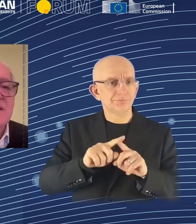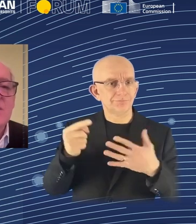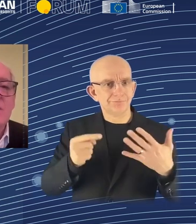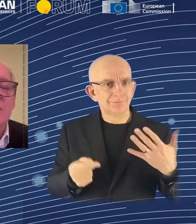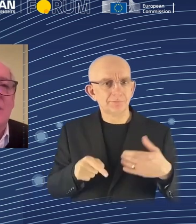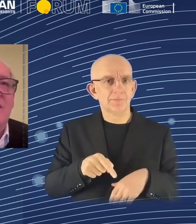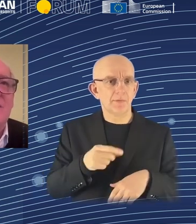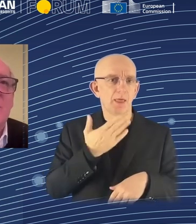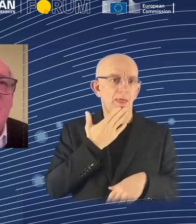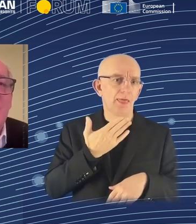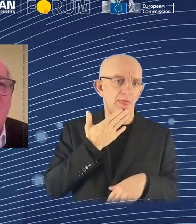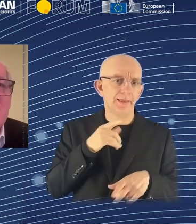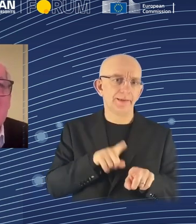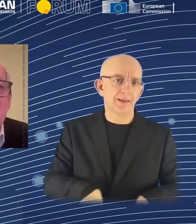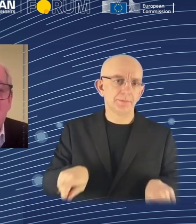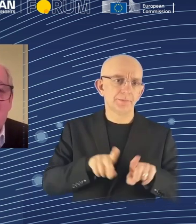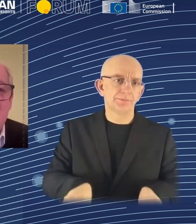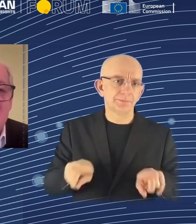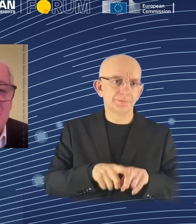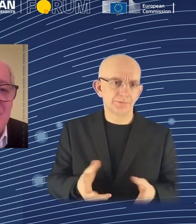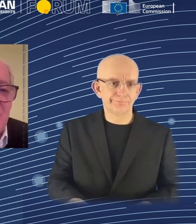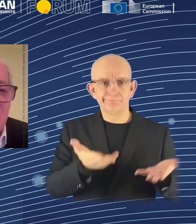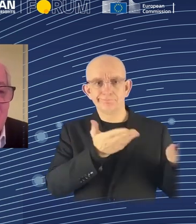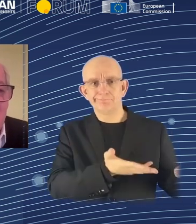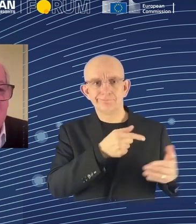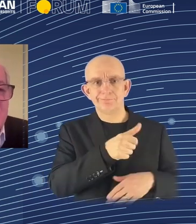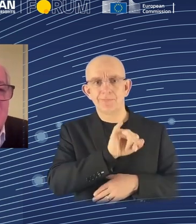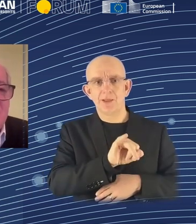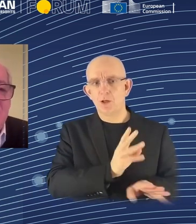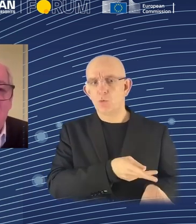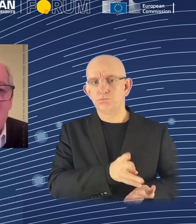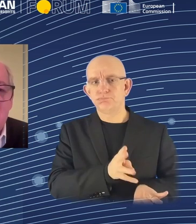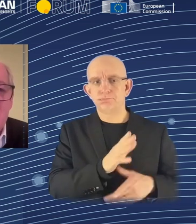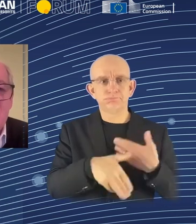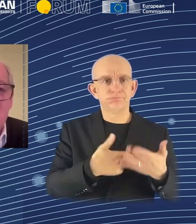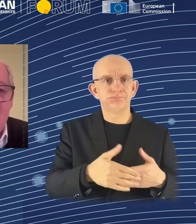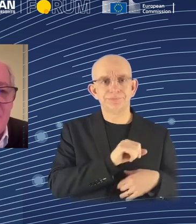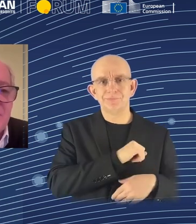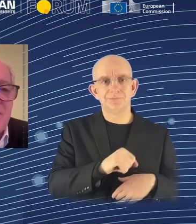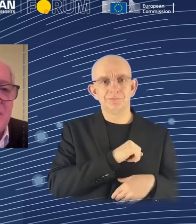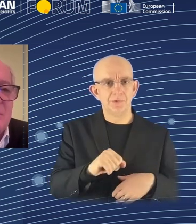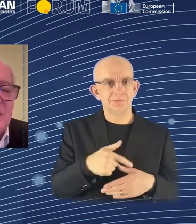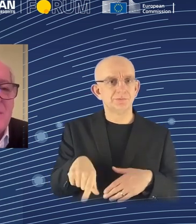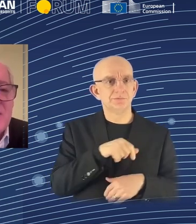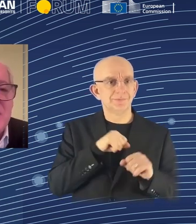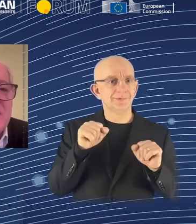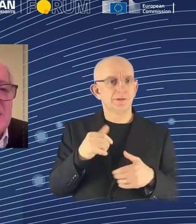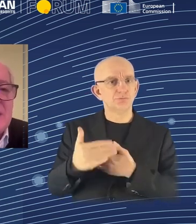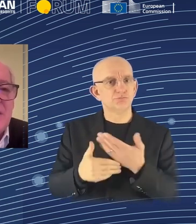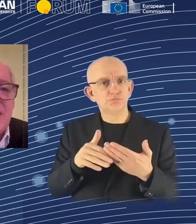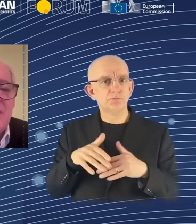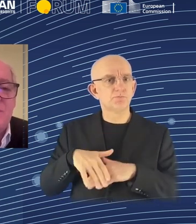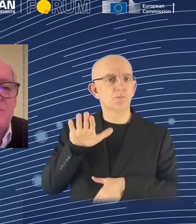So this is an interesting economic view, and it's actually often expressed as a mathematical theorem. But imagine